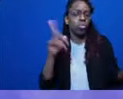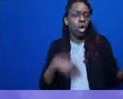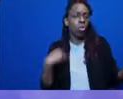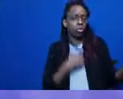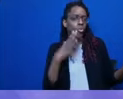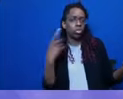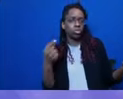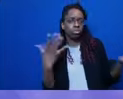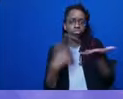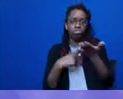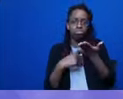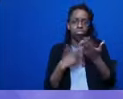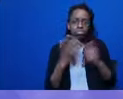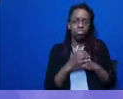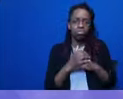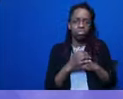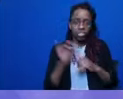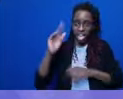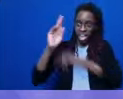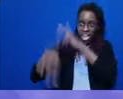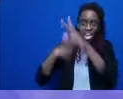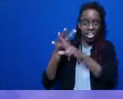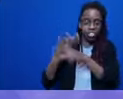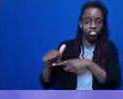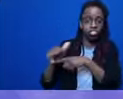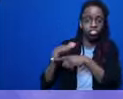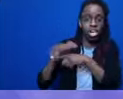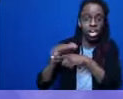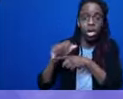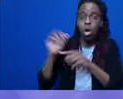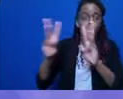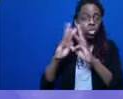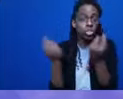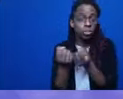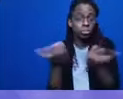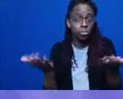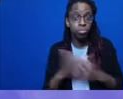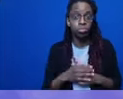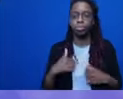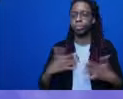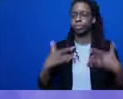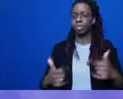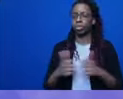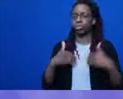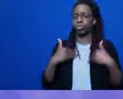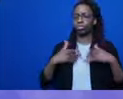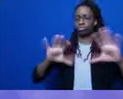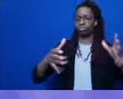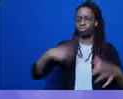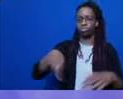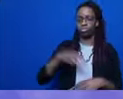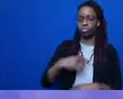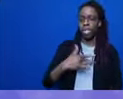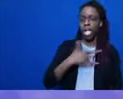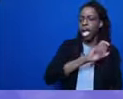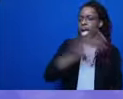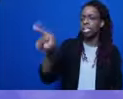doing this kind of a training or workshop. I usually do them with young people. I ask for them to think about freedom. And what does freedom mean to you? You